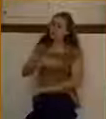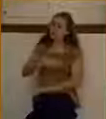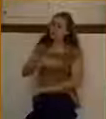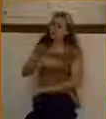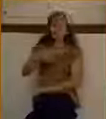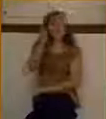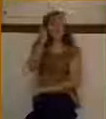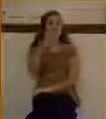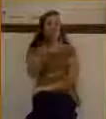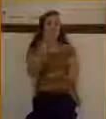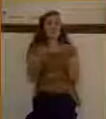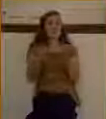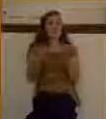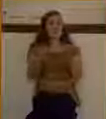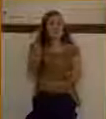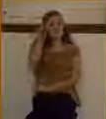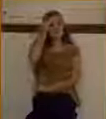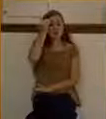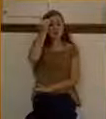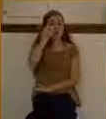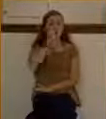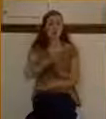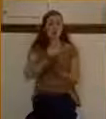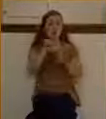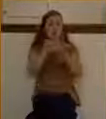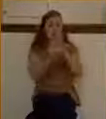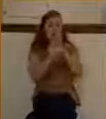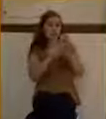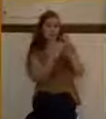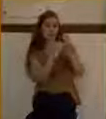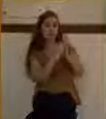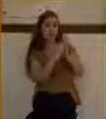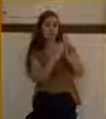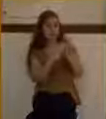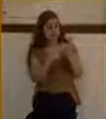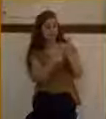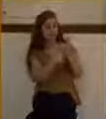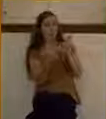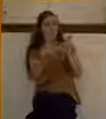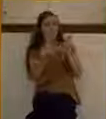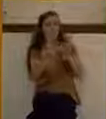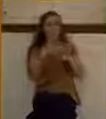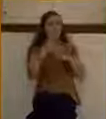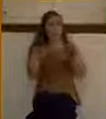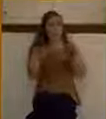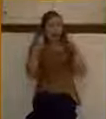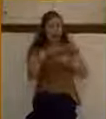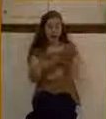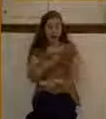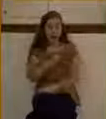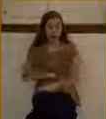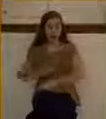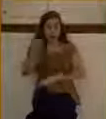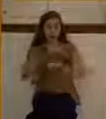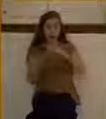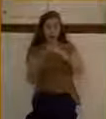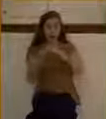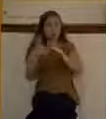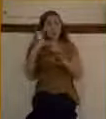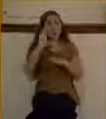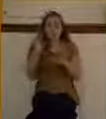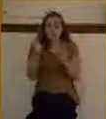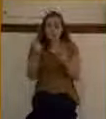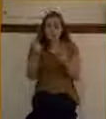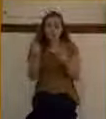the Old Testament passage where the Messiah, when he come, what would he do? Among other things, according to Isaiah 35, 5, he would be able to